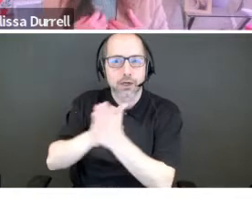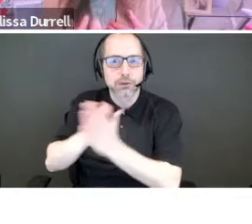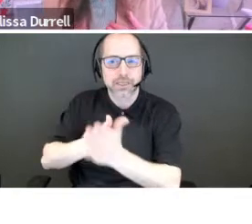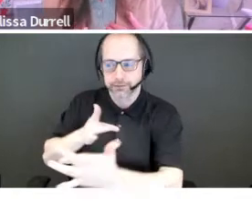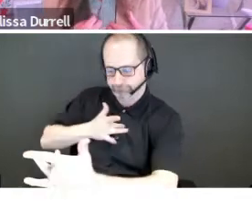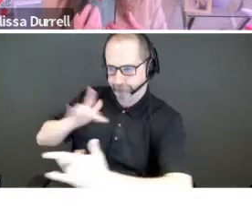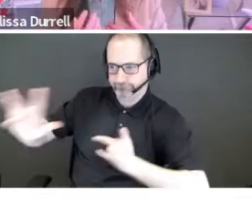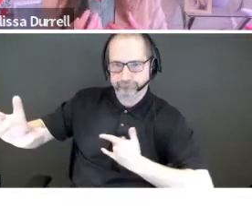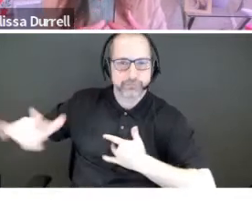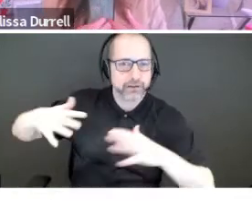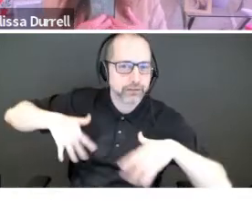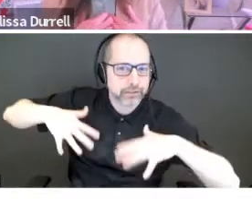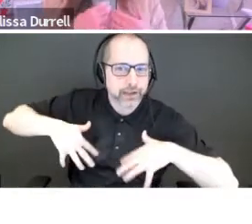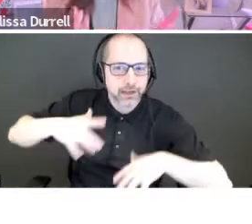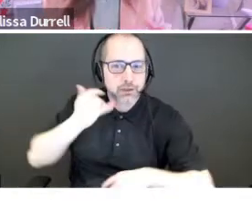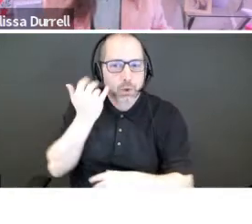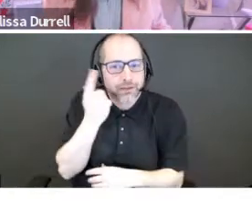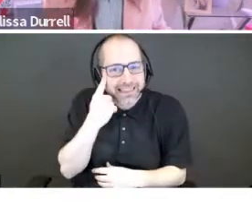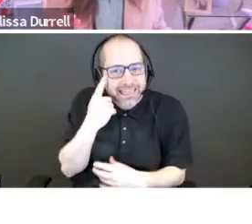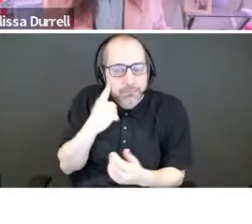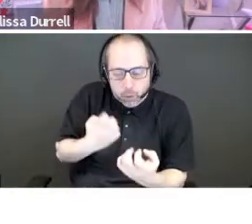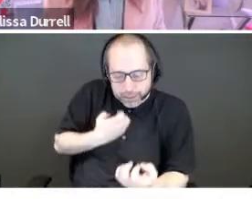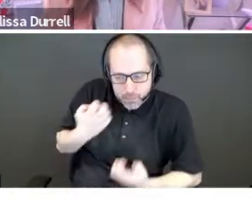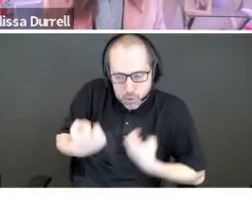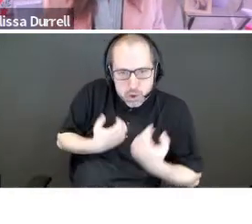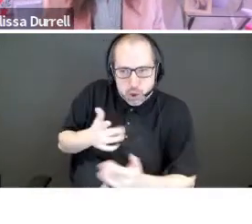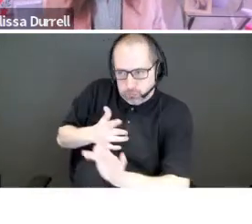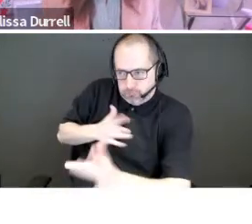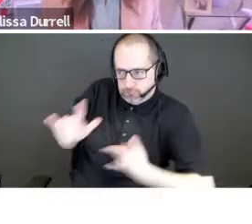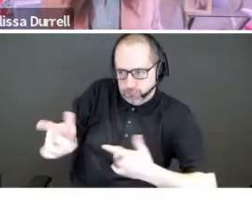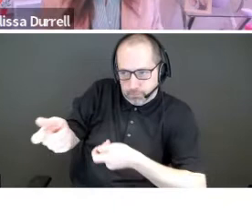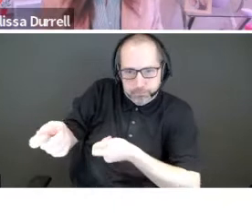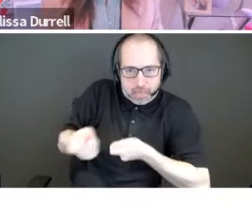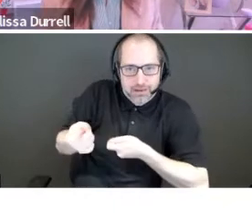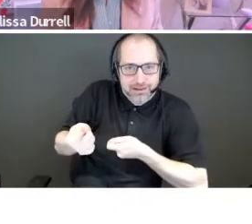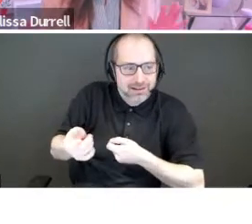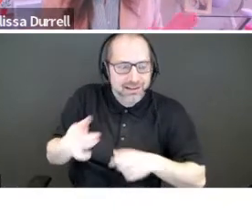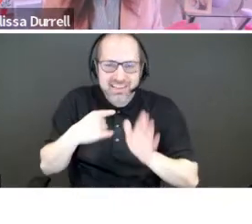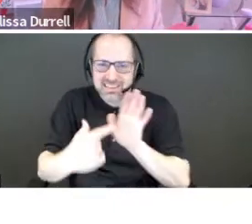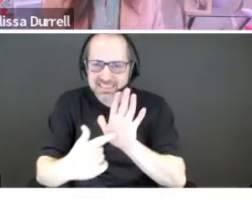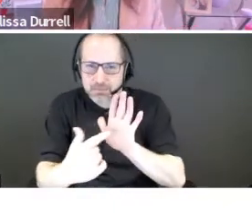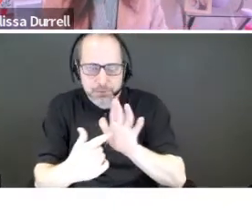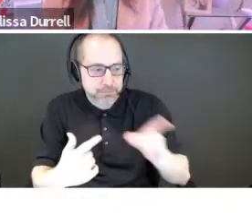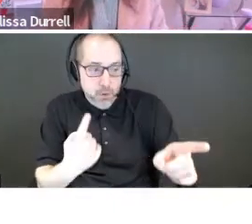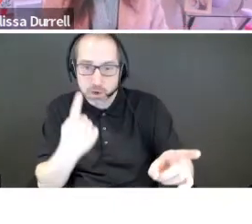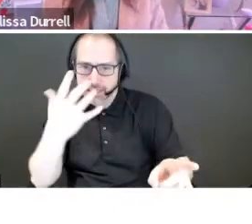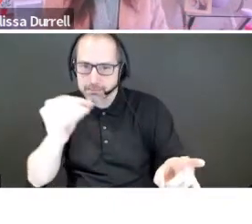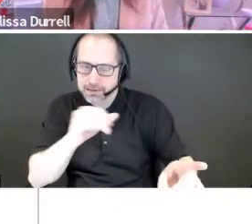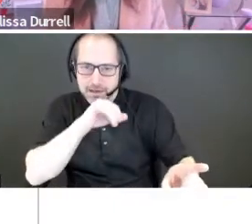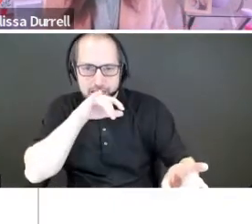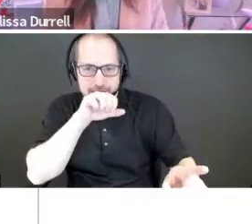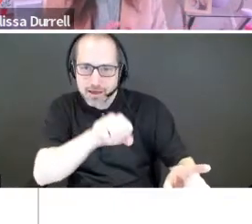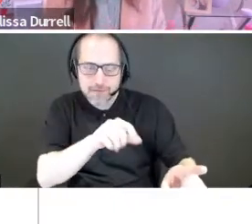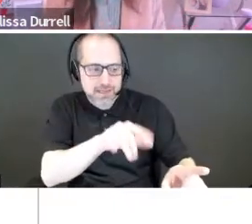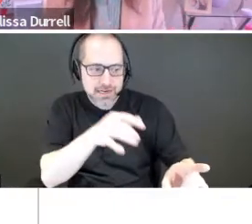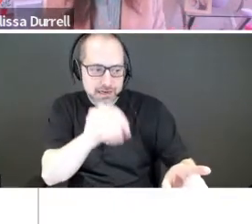think about an emotional pull, right? And I'll show you some examples of that. One of the companies that I loved working with was